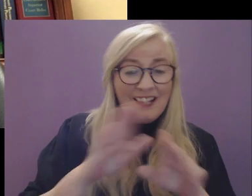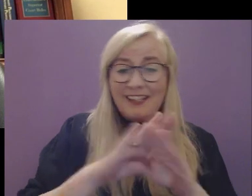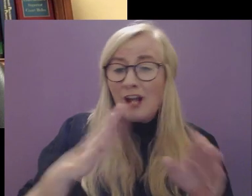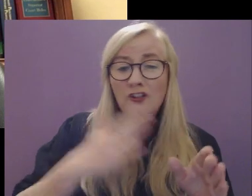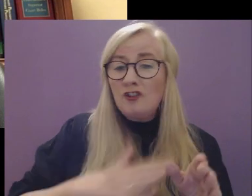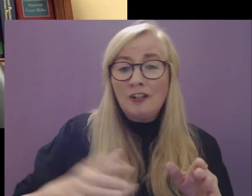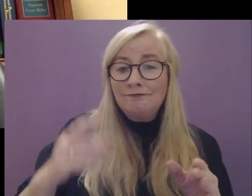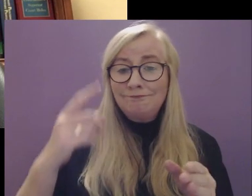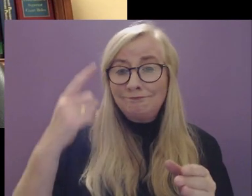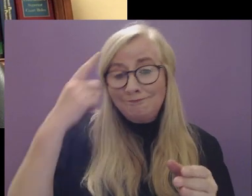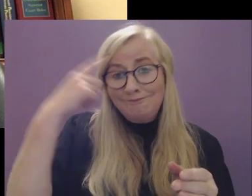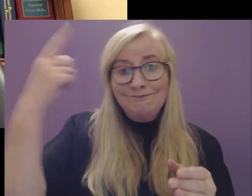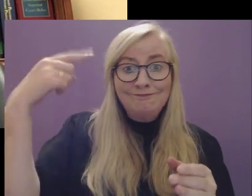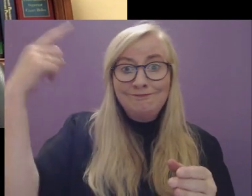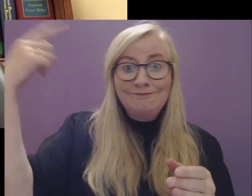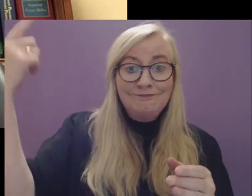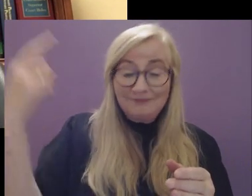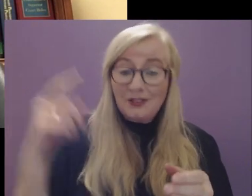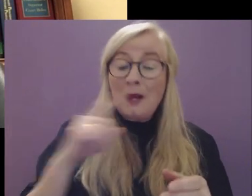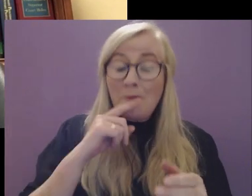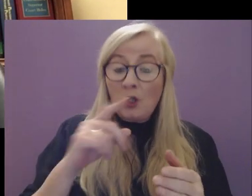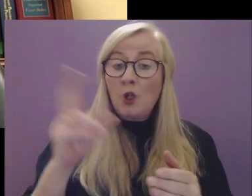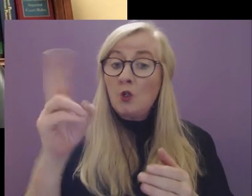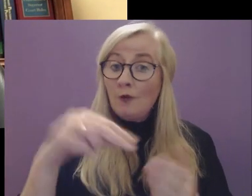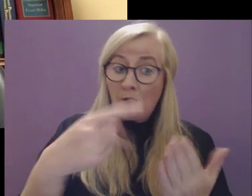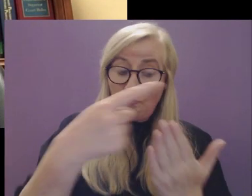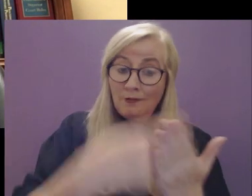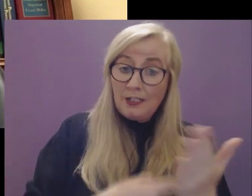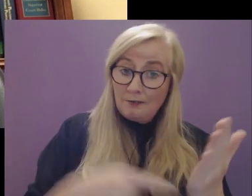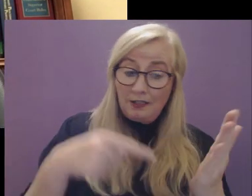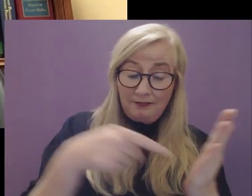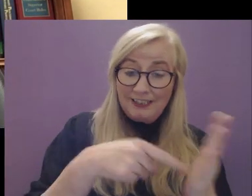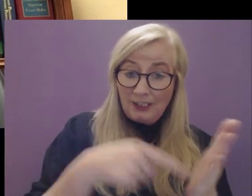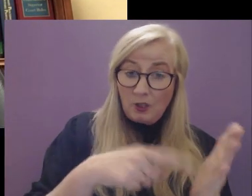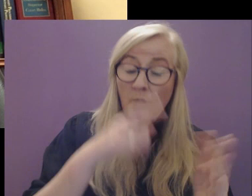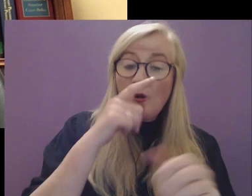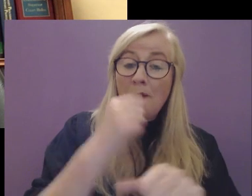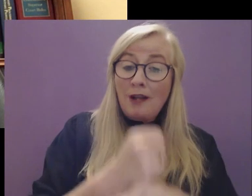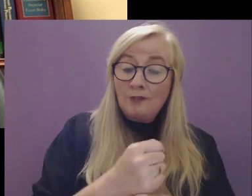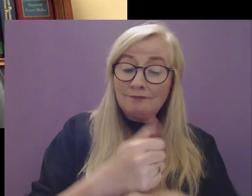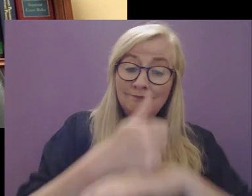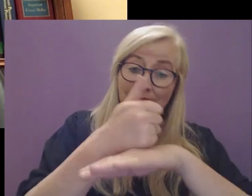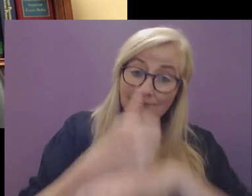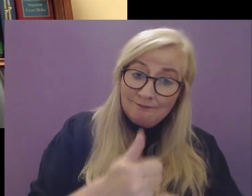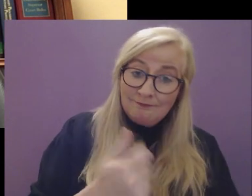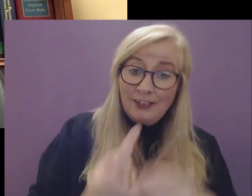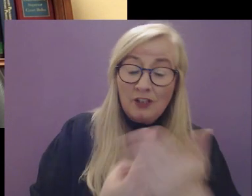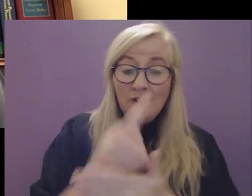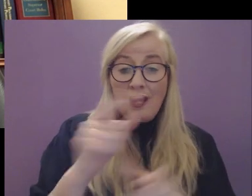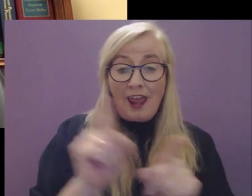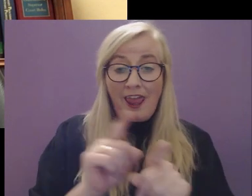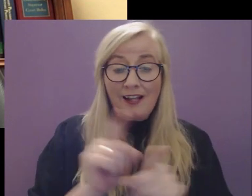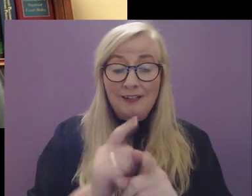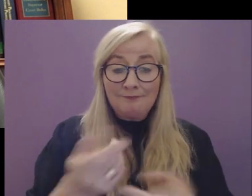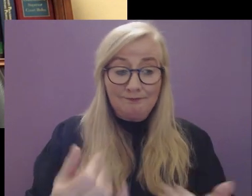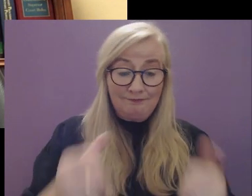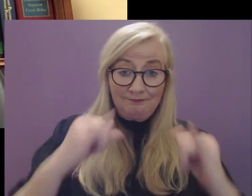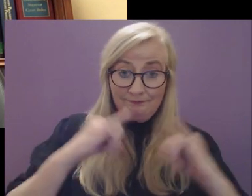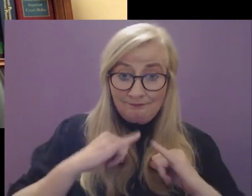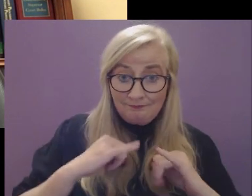is aspirational in spirit. The UN principles talk about foundational issues such as